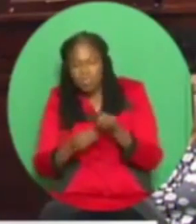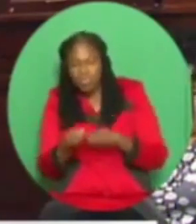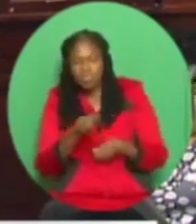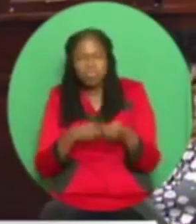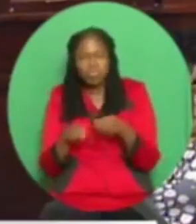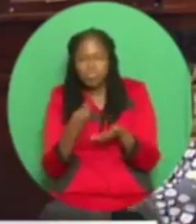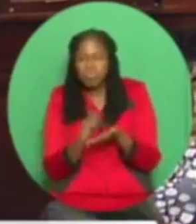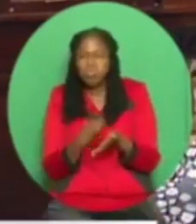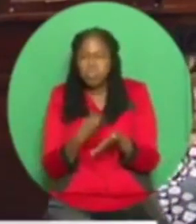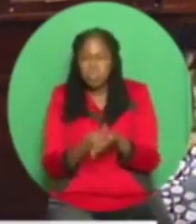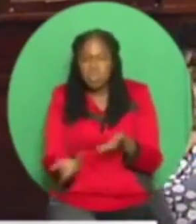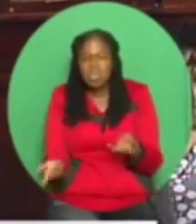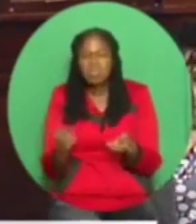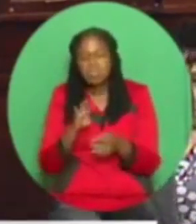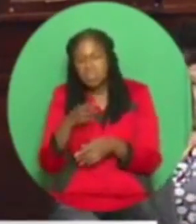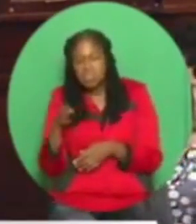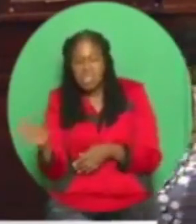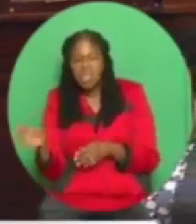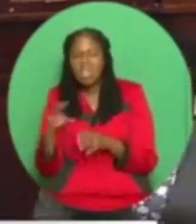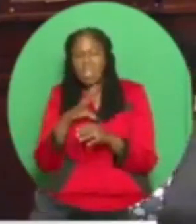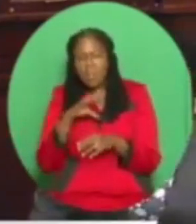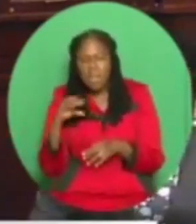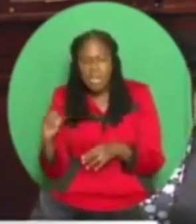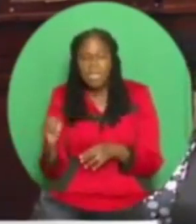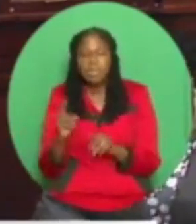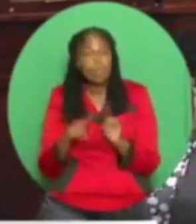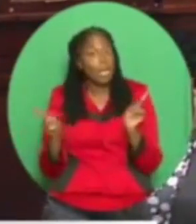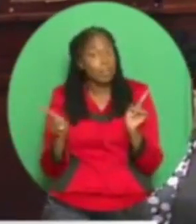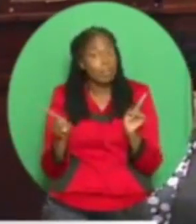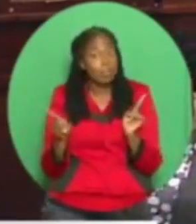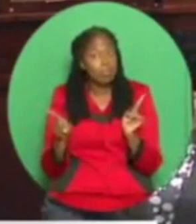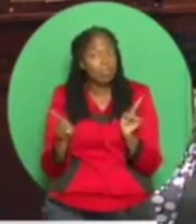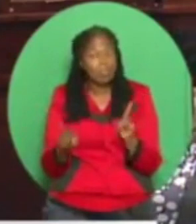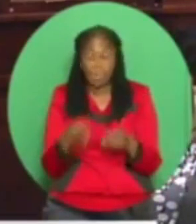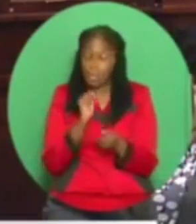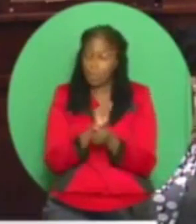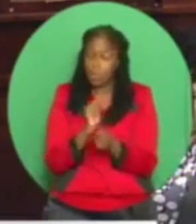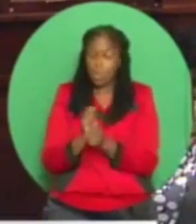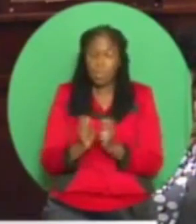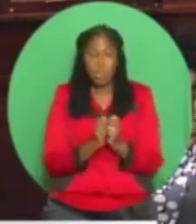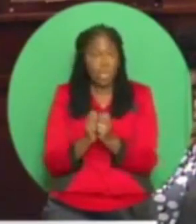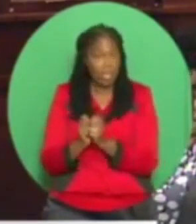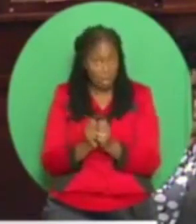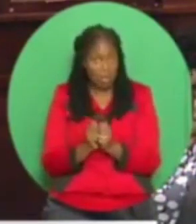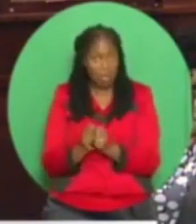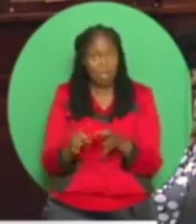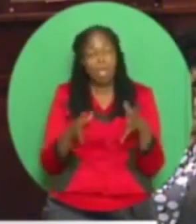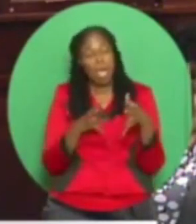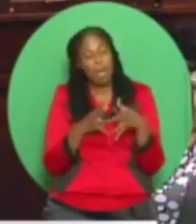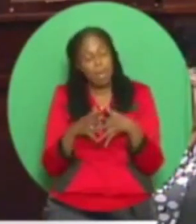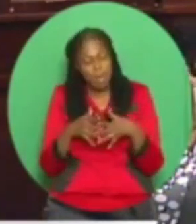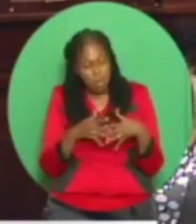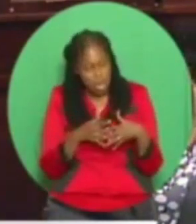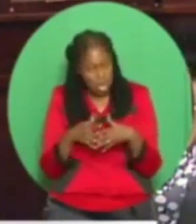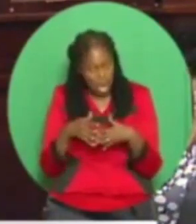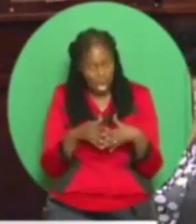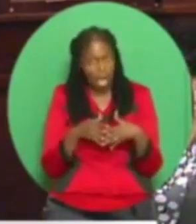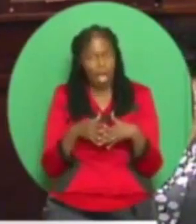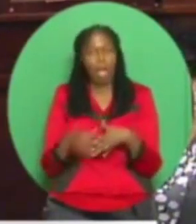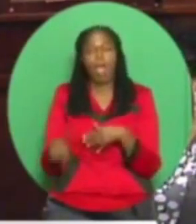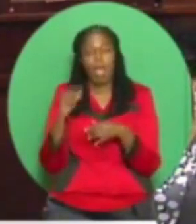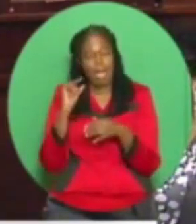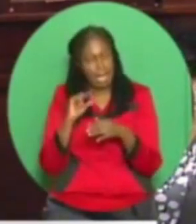involving different companies, but they operate United States, Guyana, and Madam Speaker, Suriname.